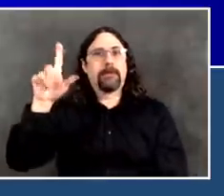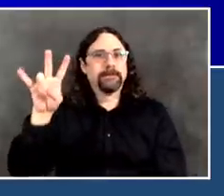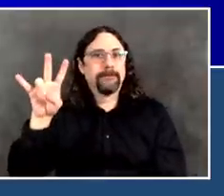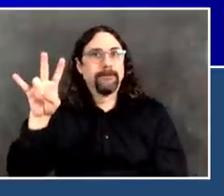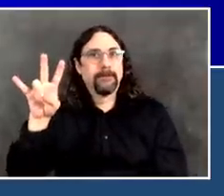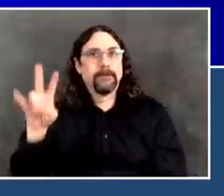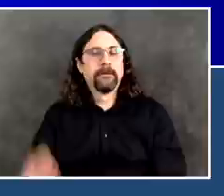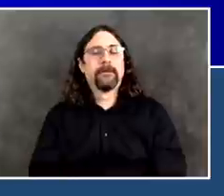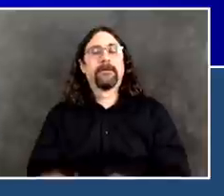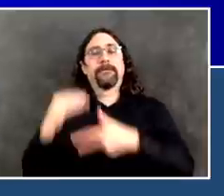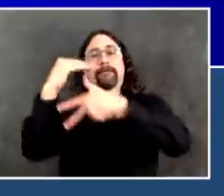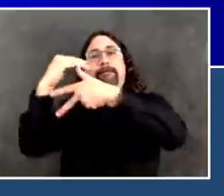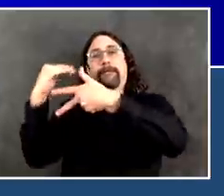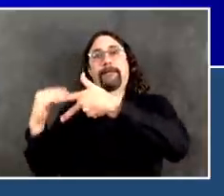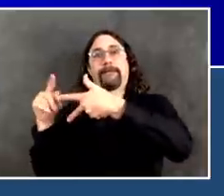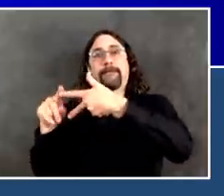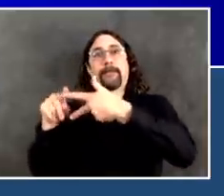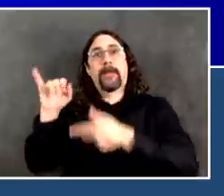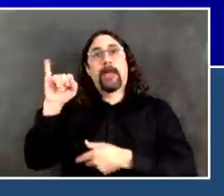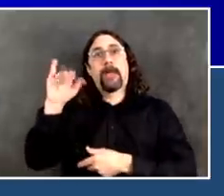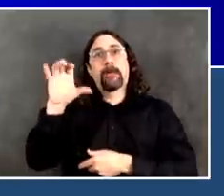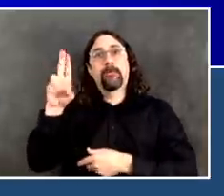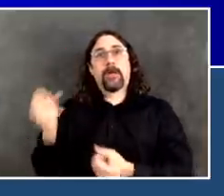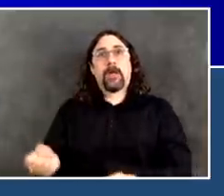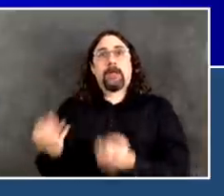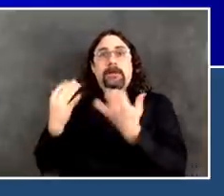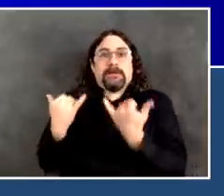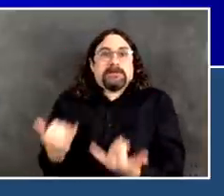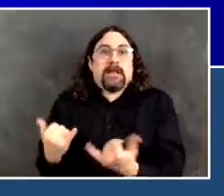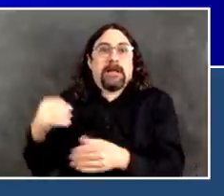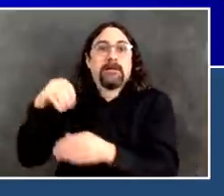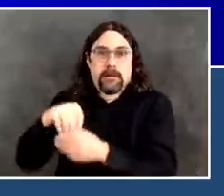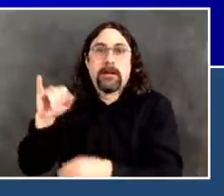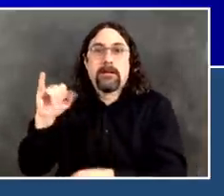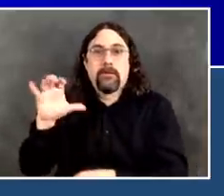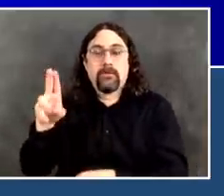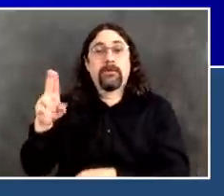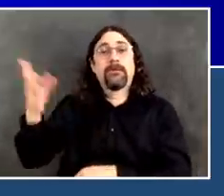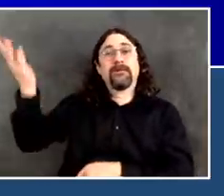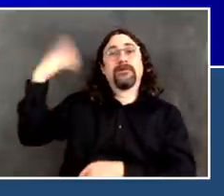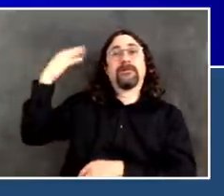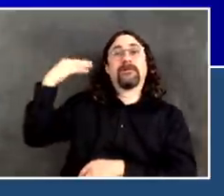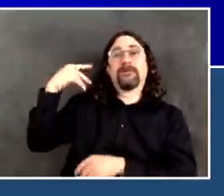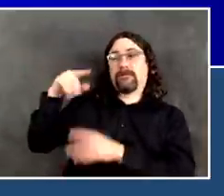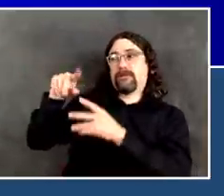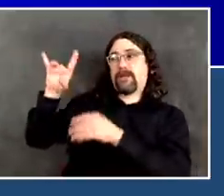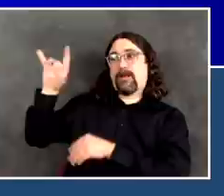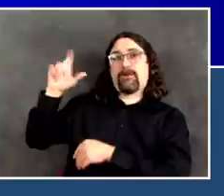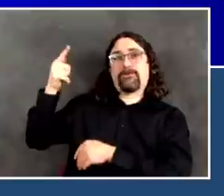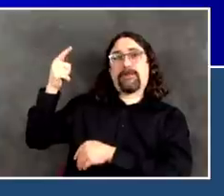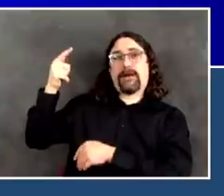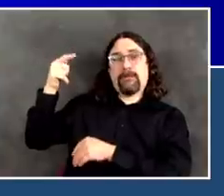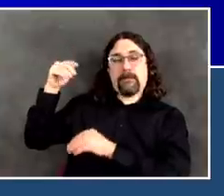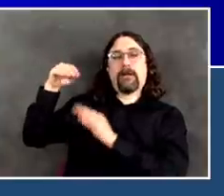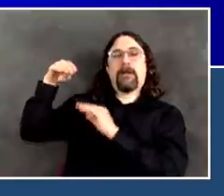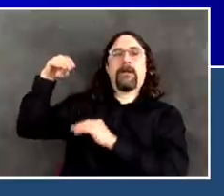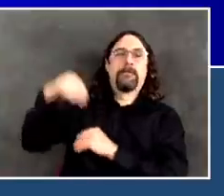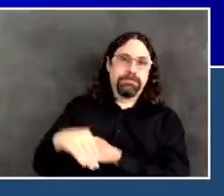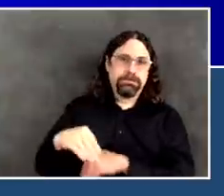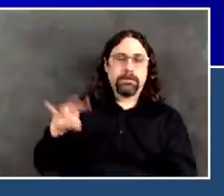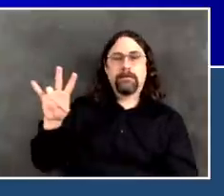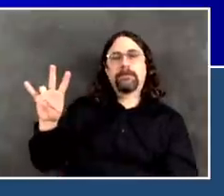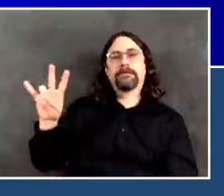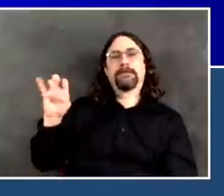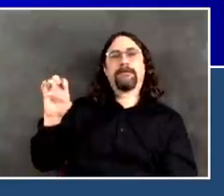down April 20th, 821. April 21st, 796. Real progress. Percentage of people citywide